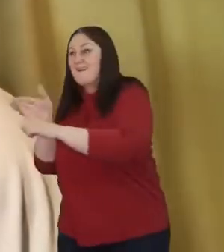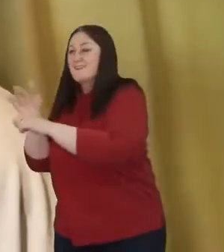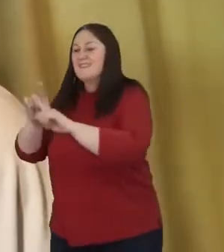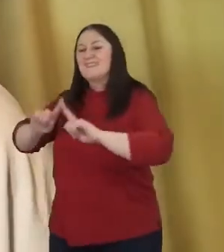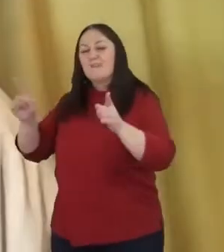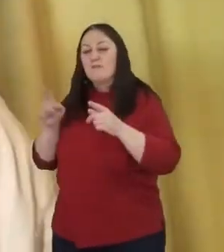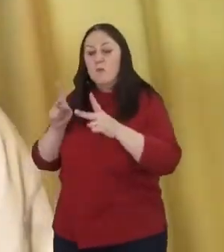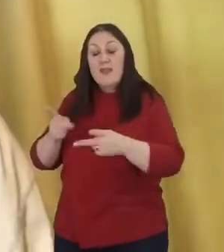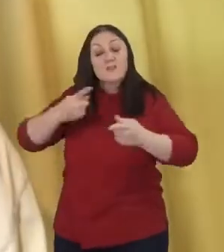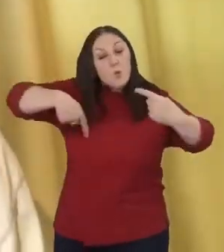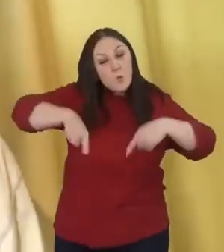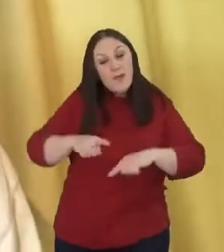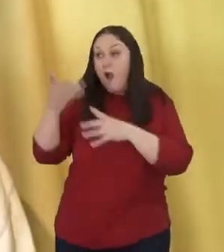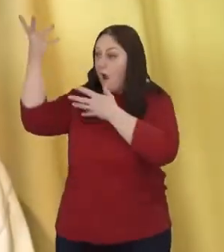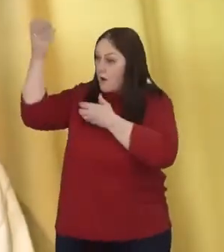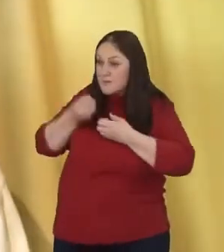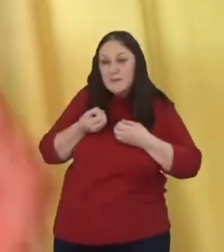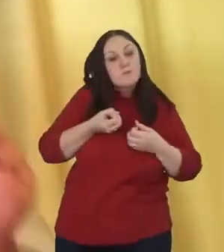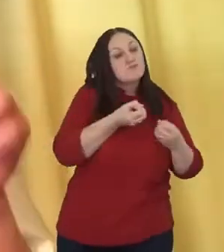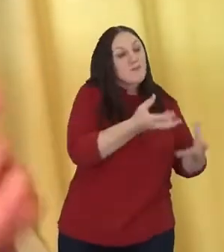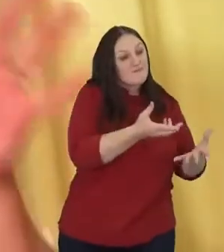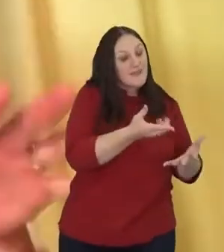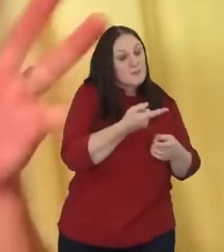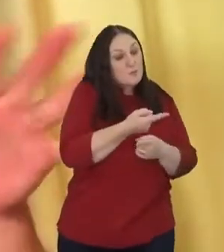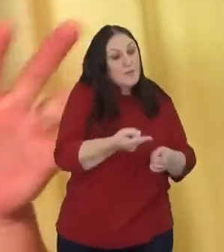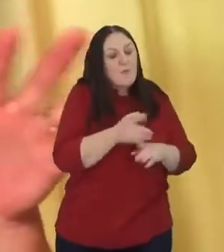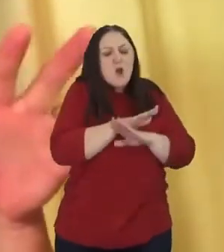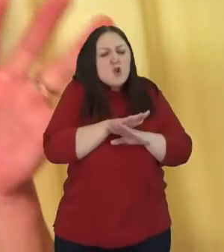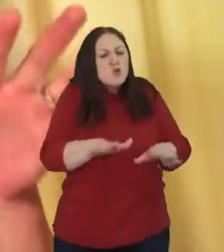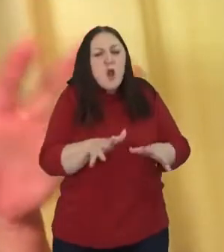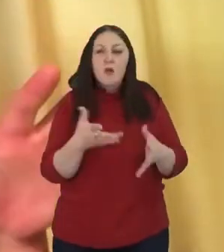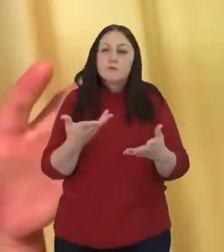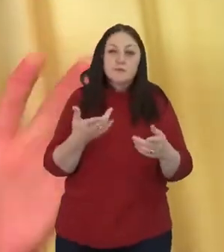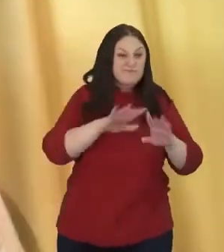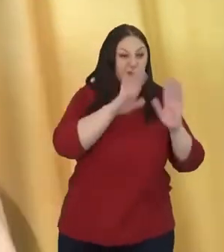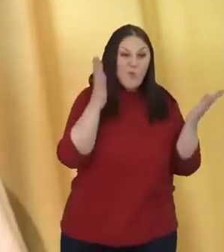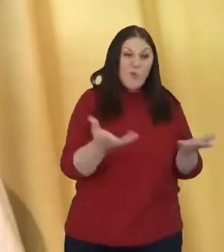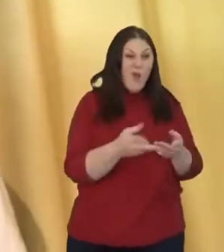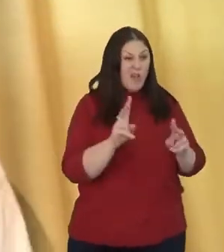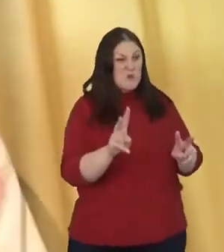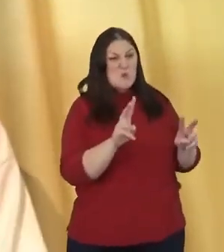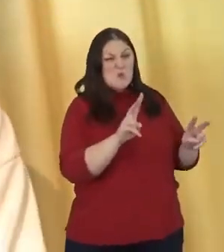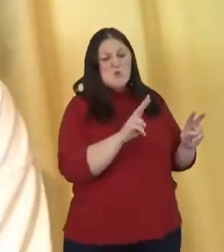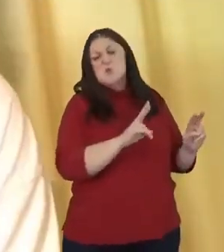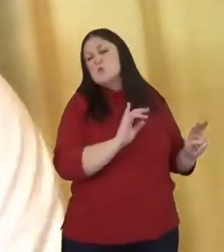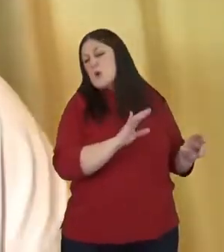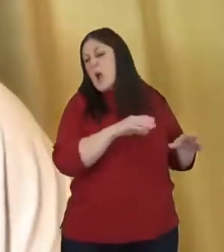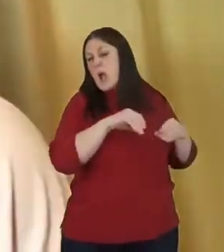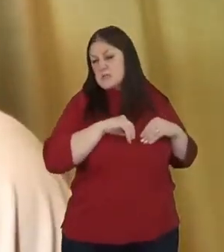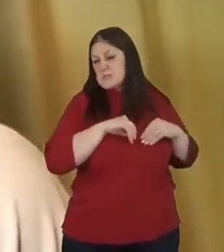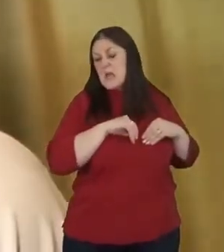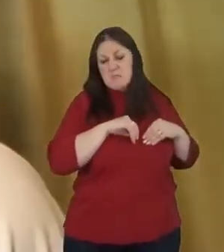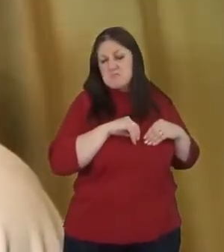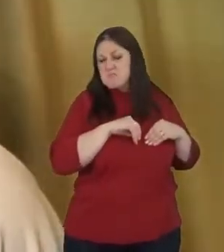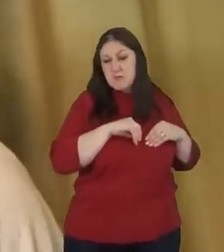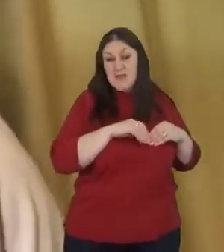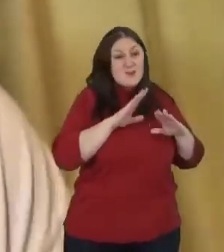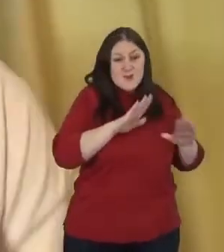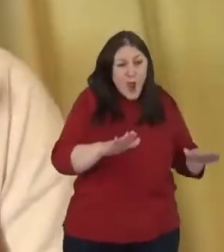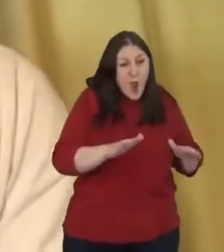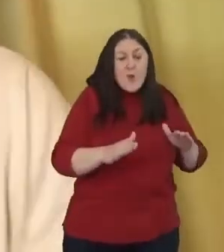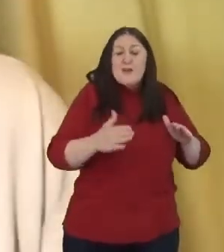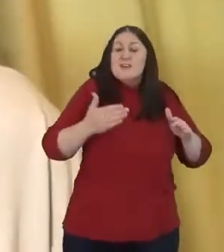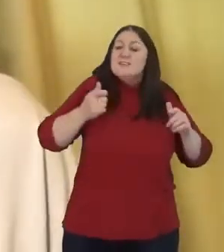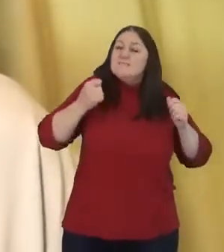people, right? To not just accept the world as it is, but to dream of the world as it should be